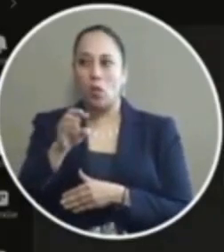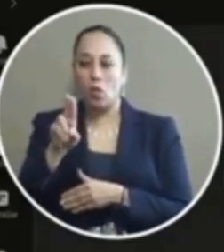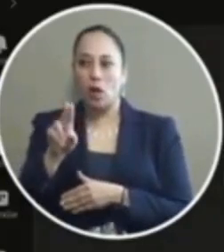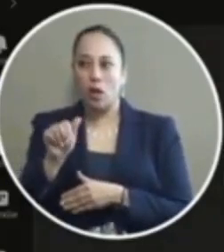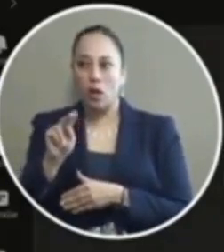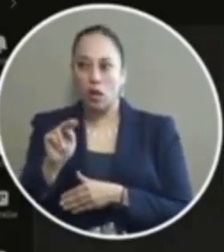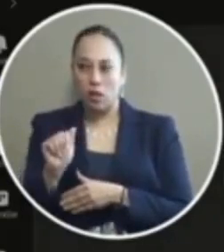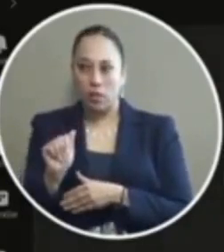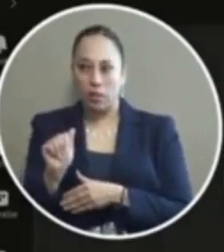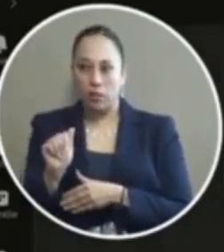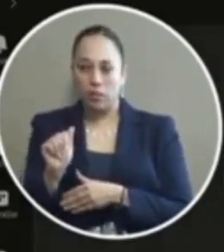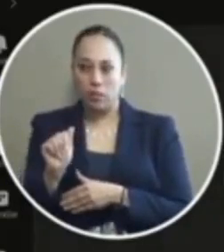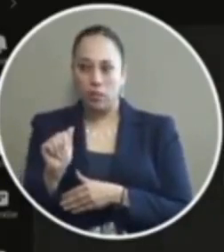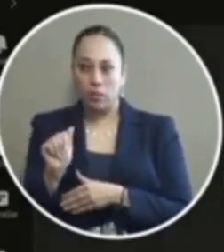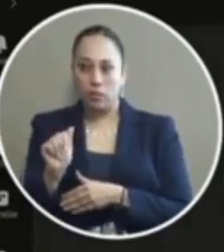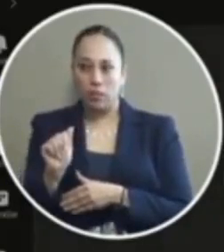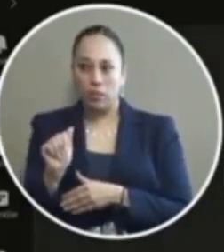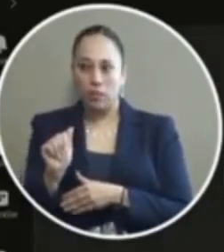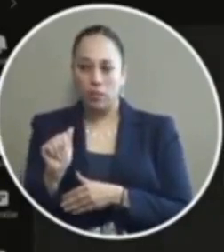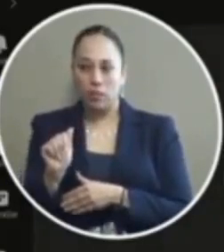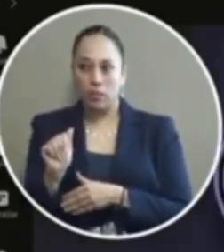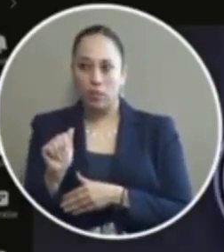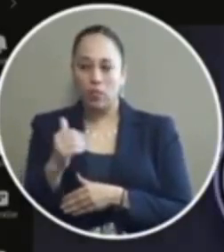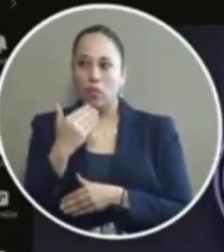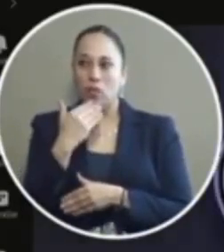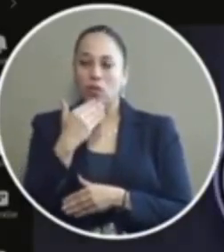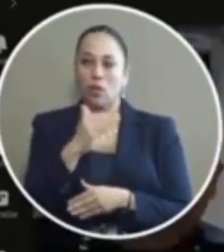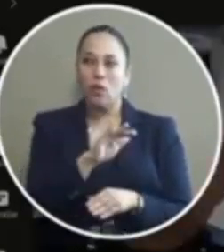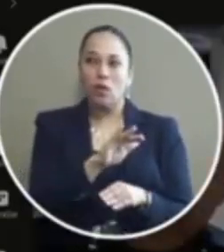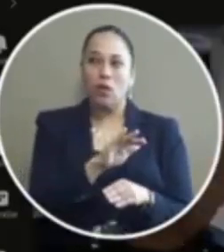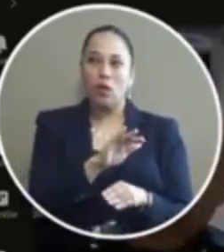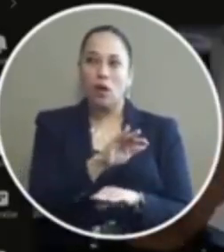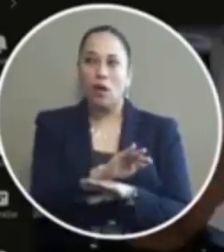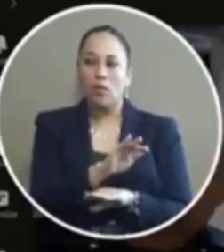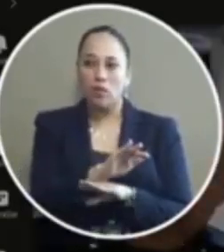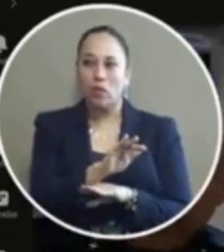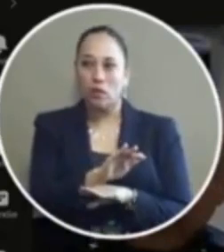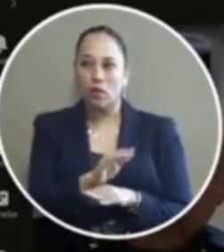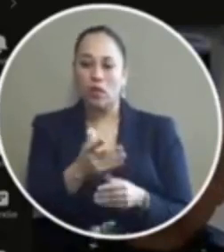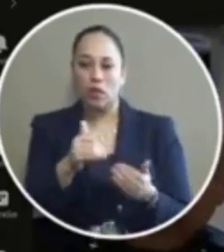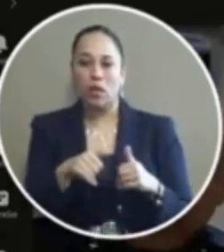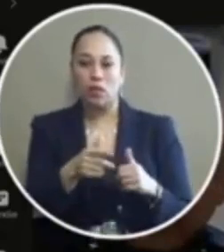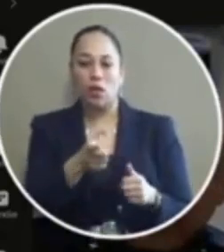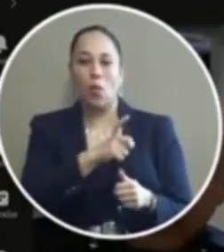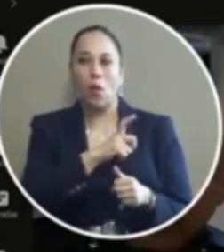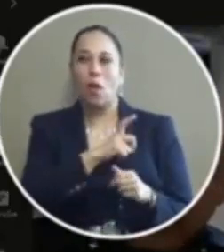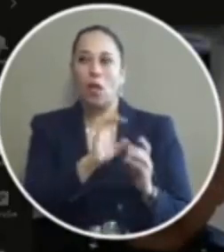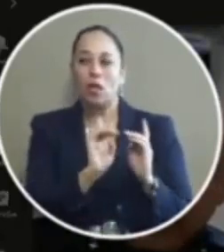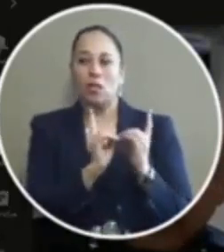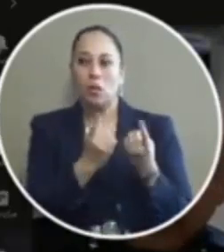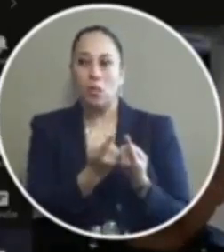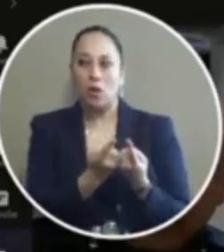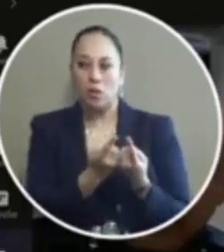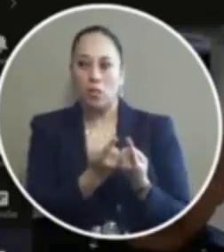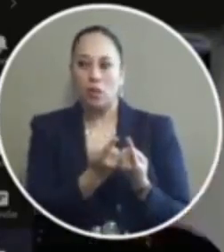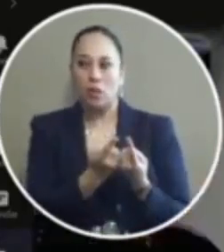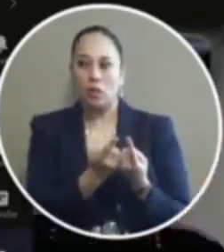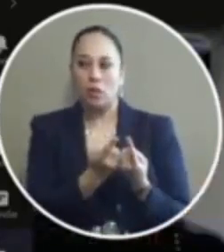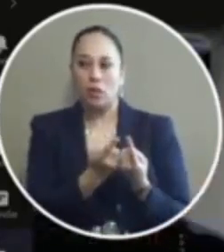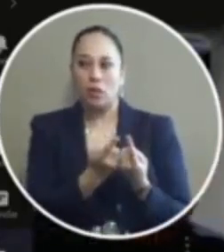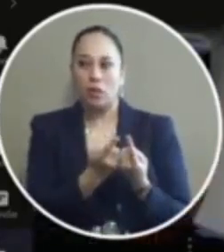mic we're on go ahead good afternoon assistant chief Victor's how do police department chief Allen